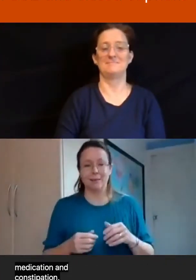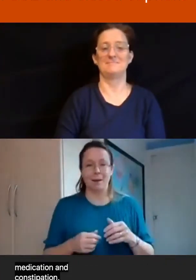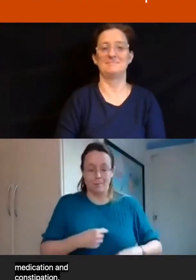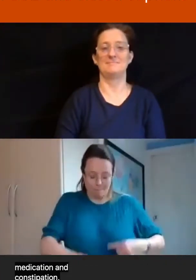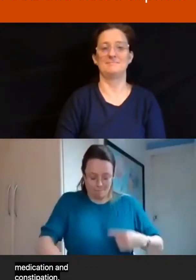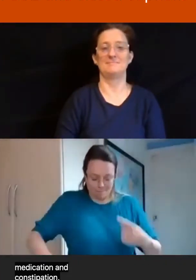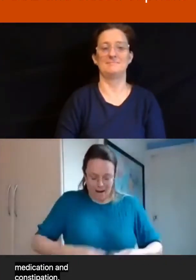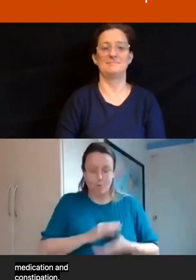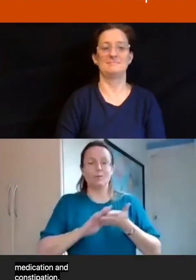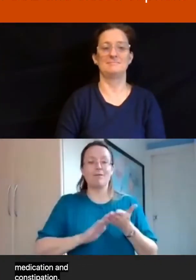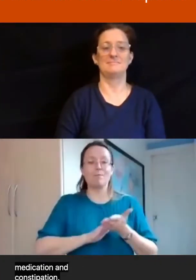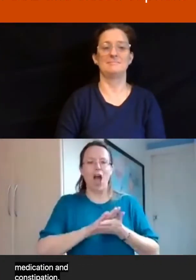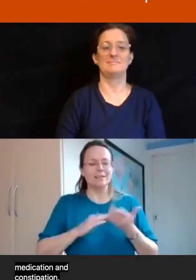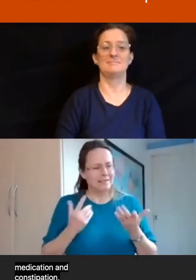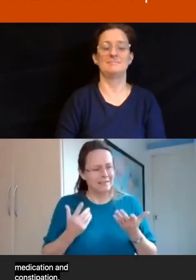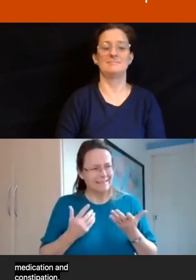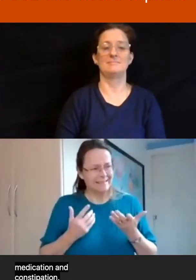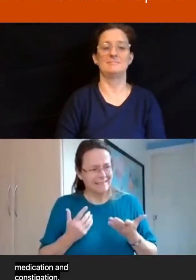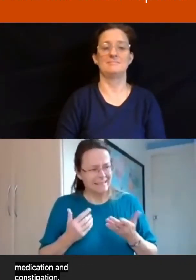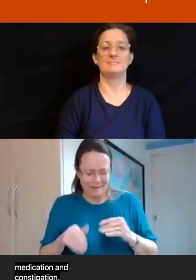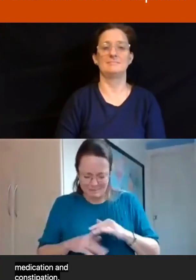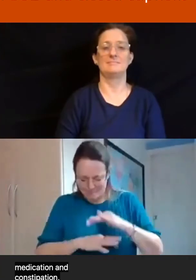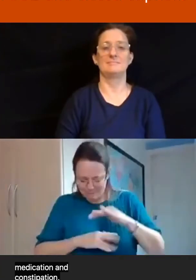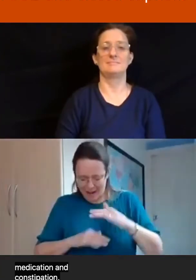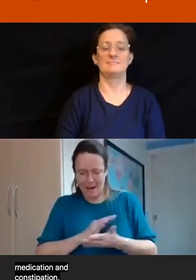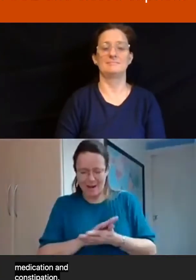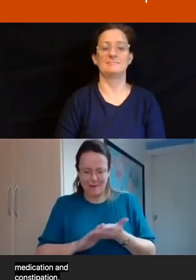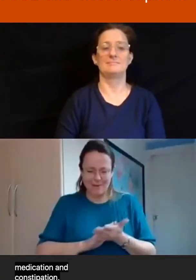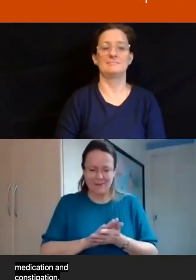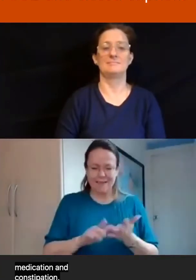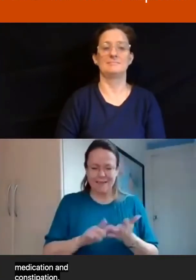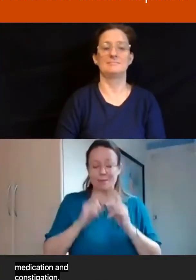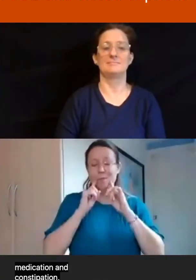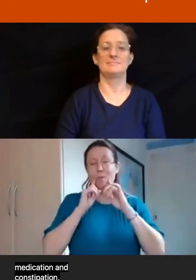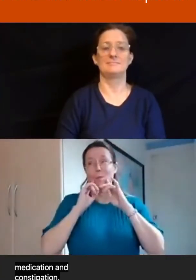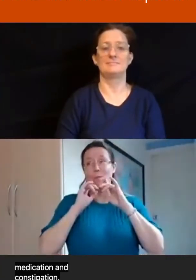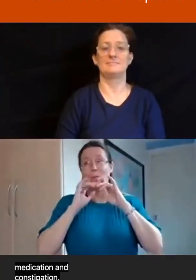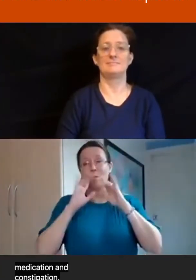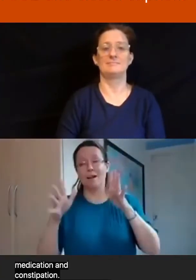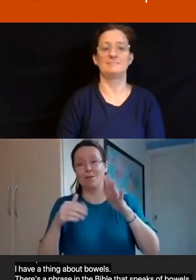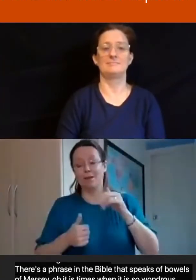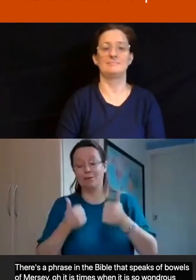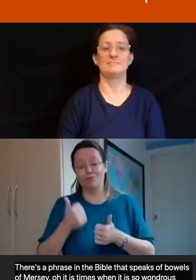Oh, there are times when it is so wondrous, when we've had a good evacuation.